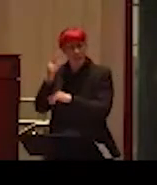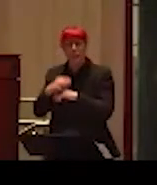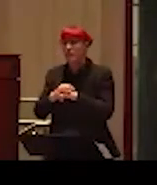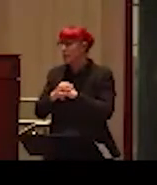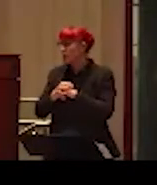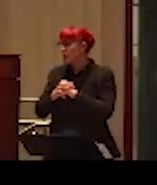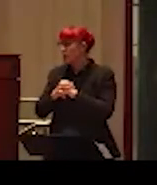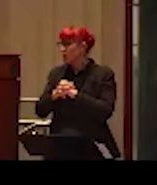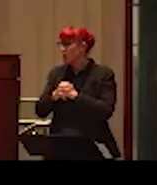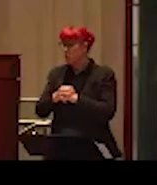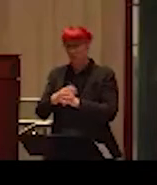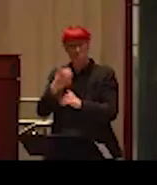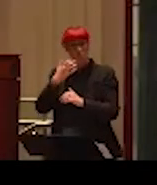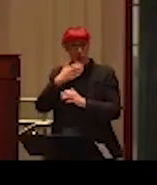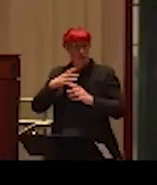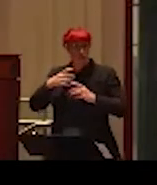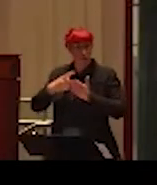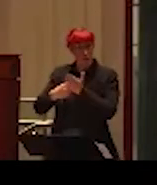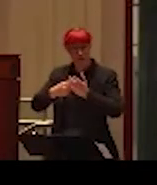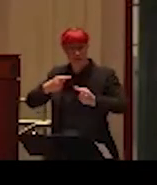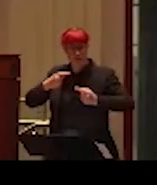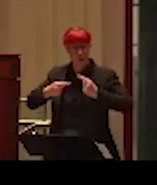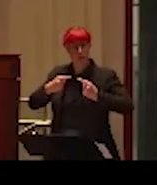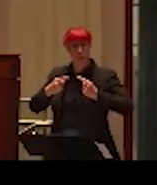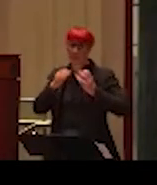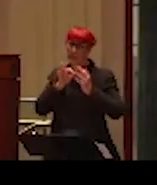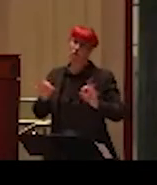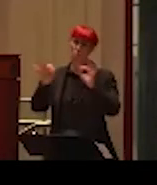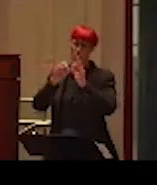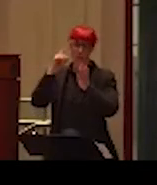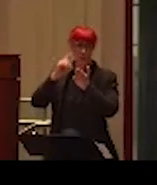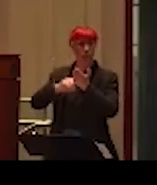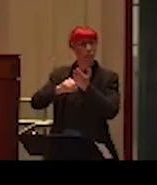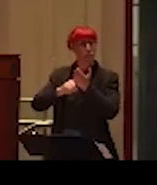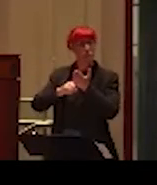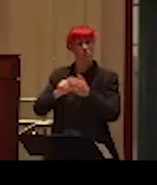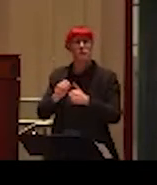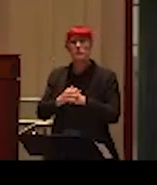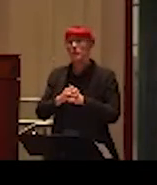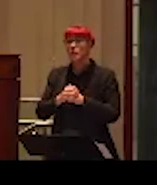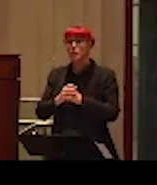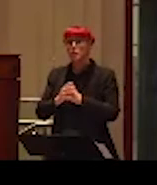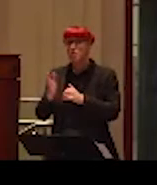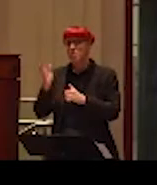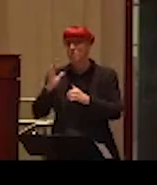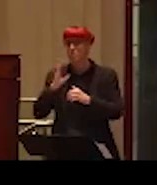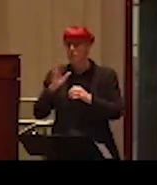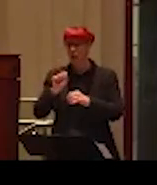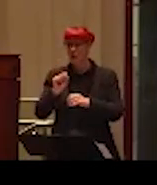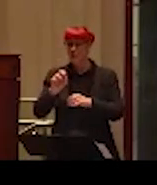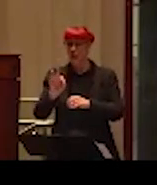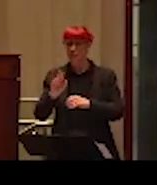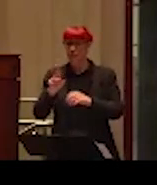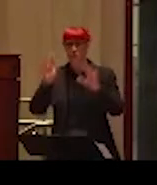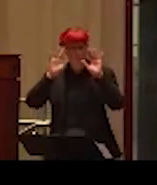merits to controversy. And in the statement on respectful debate, former SFU President Andrew Petter highlighted